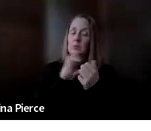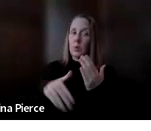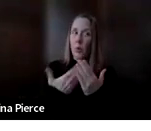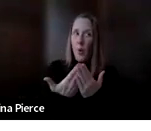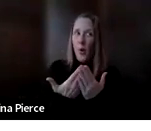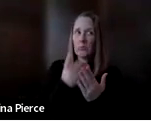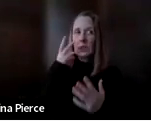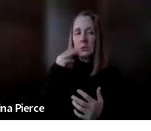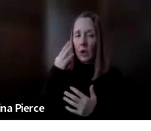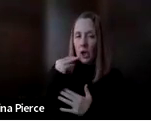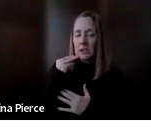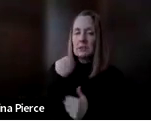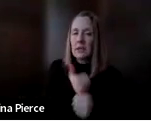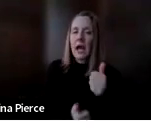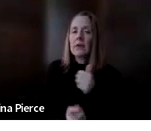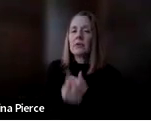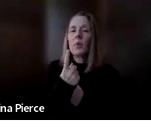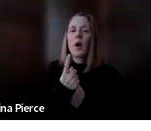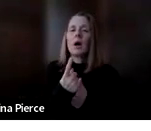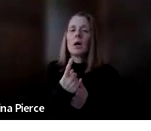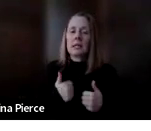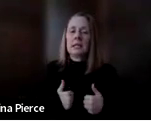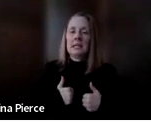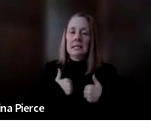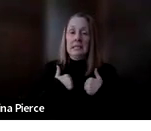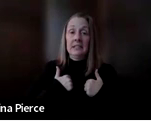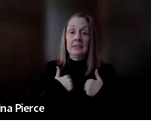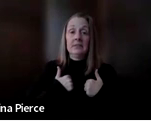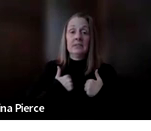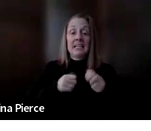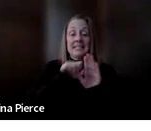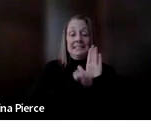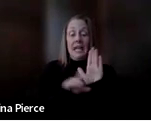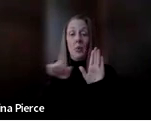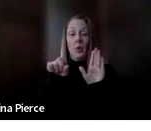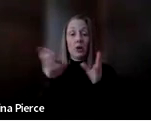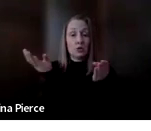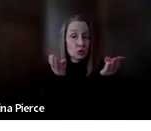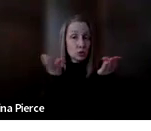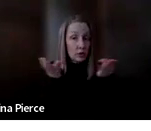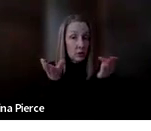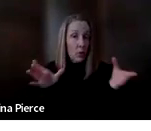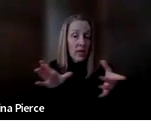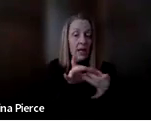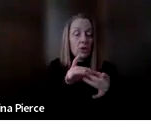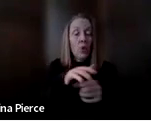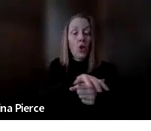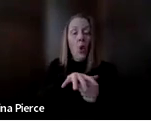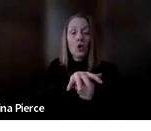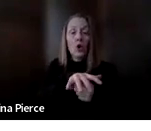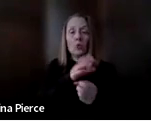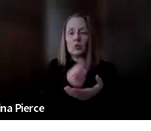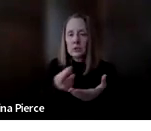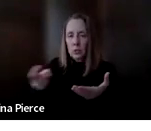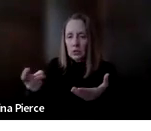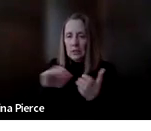everyone lives in the area of the state where they serve, so they're connected to the local resources there, they know how to get you in touch